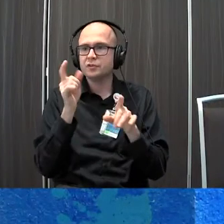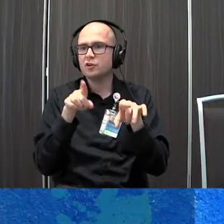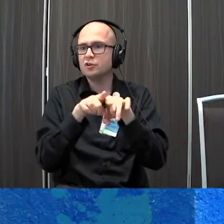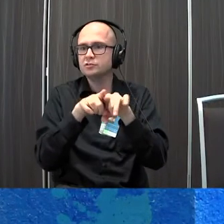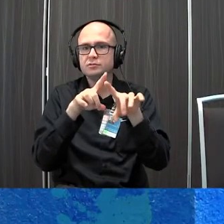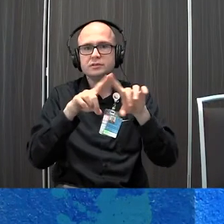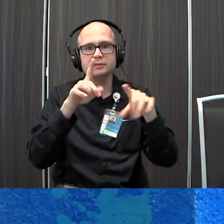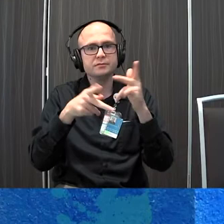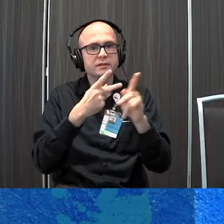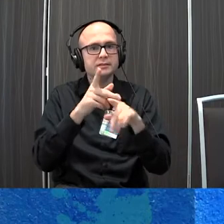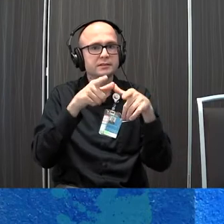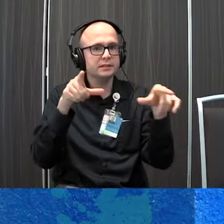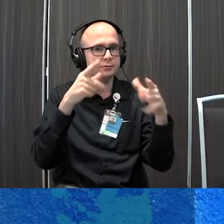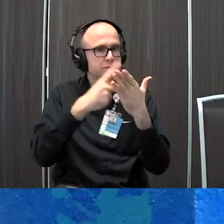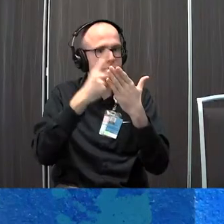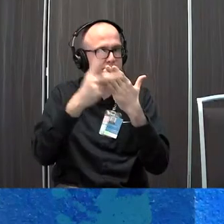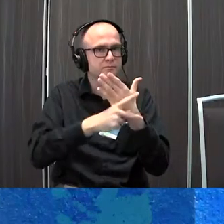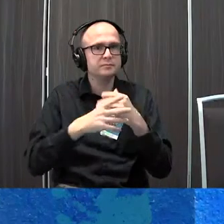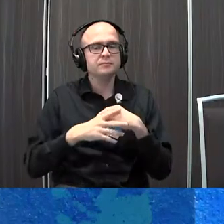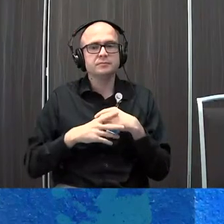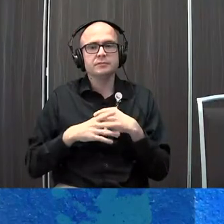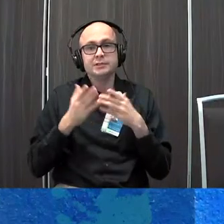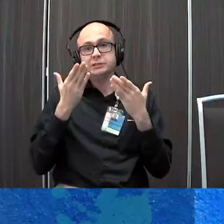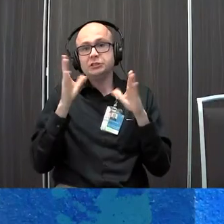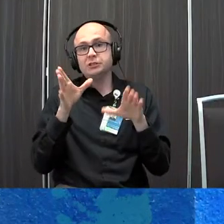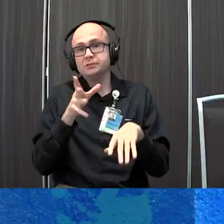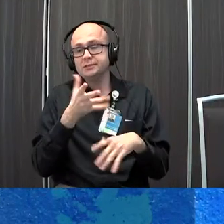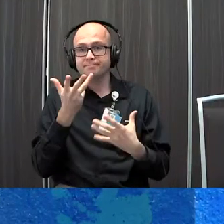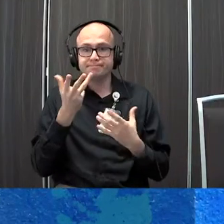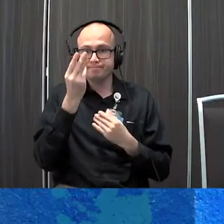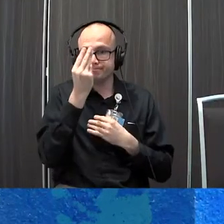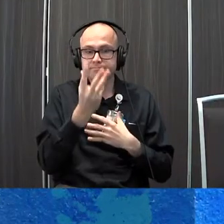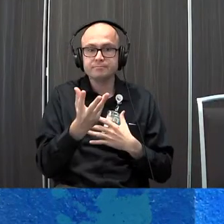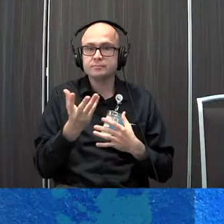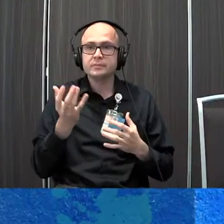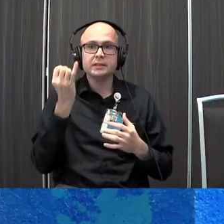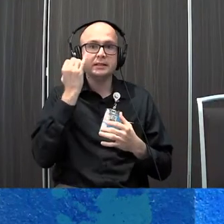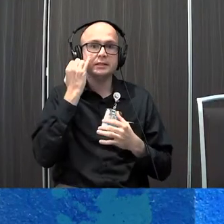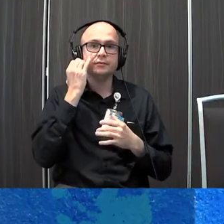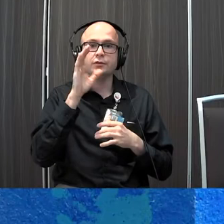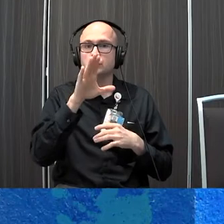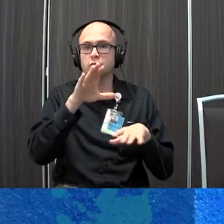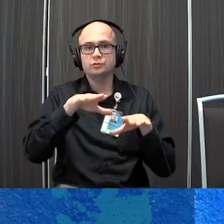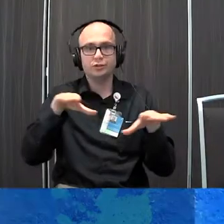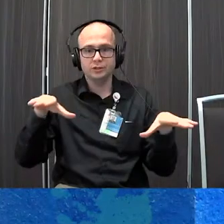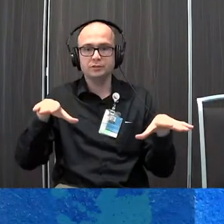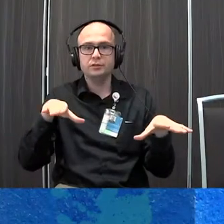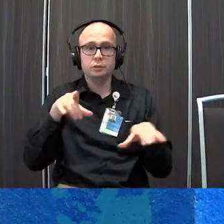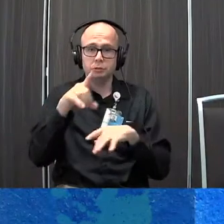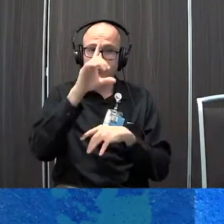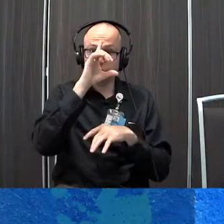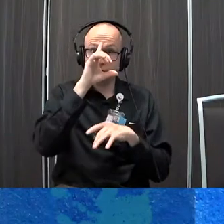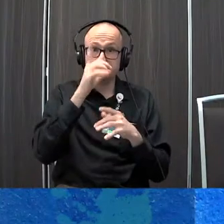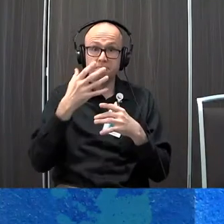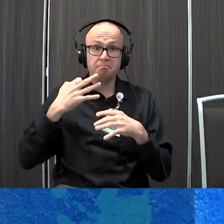different types of language programs so generally speaking what happens if your child you think your child